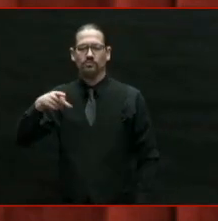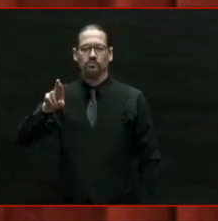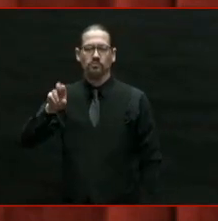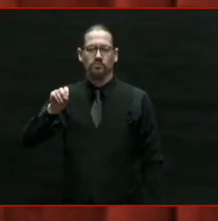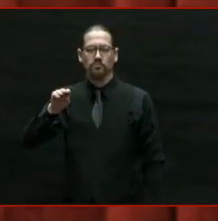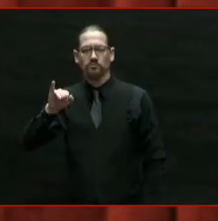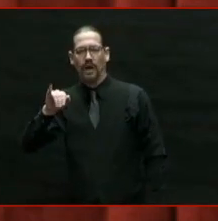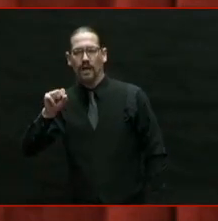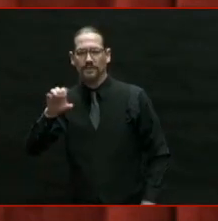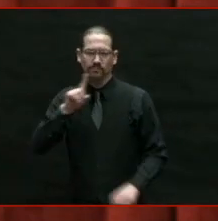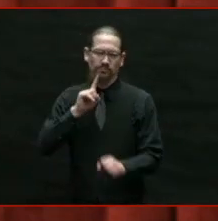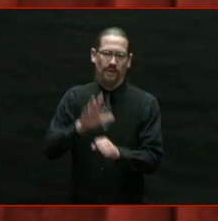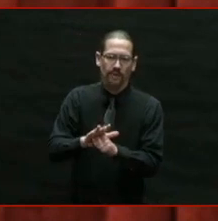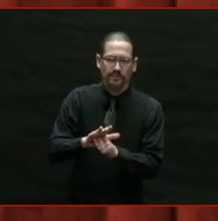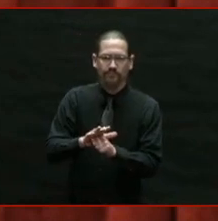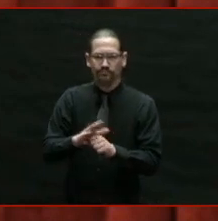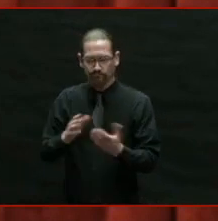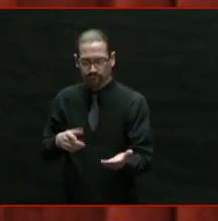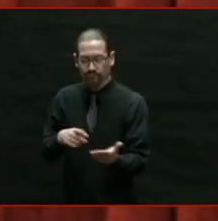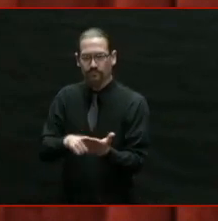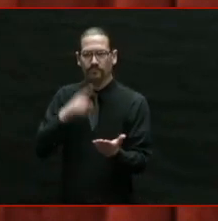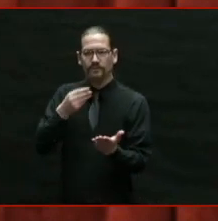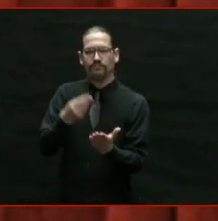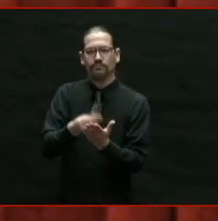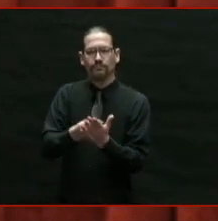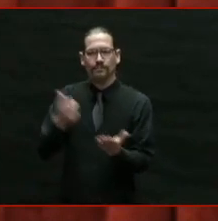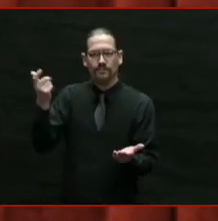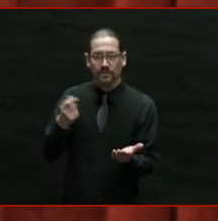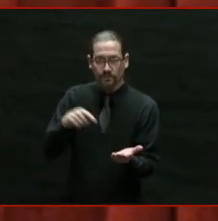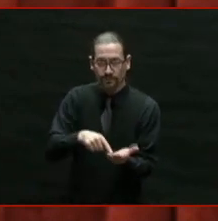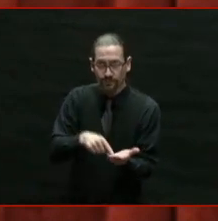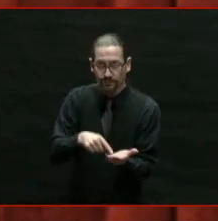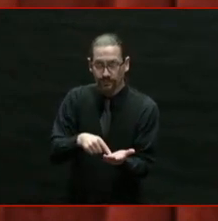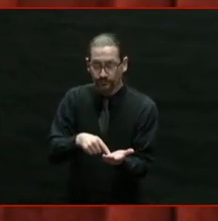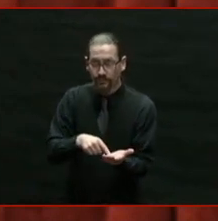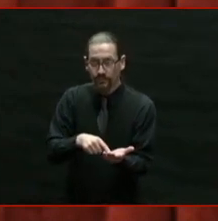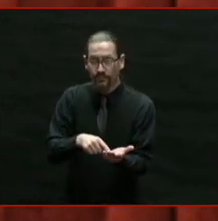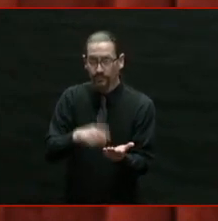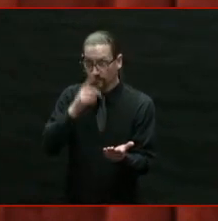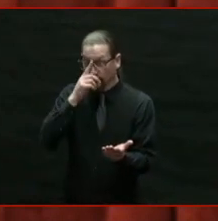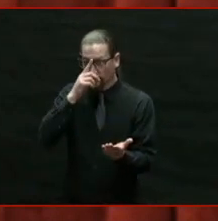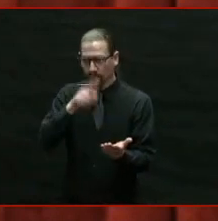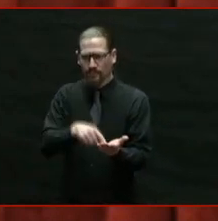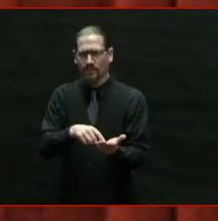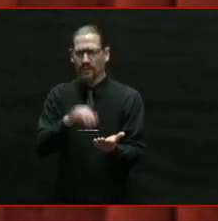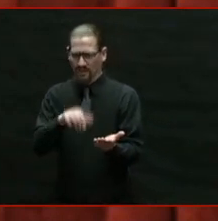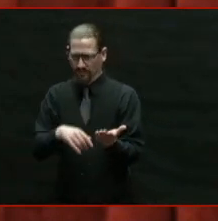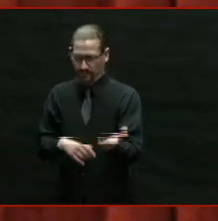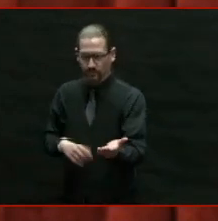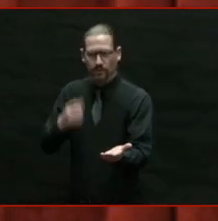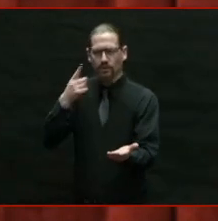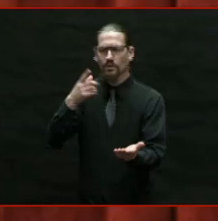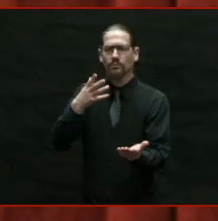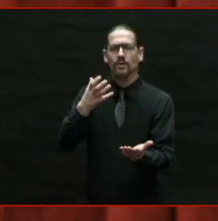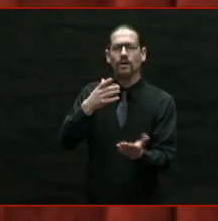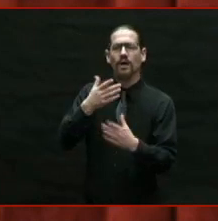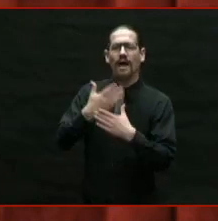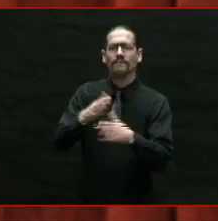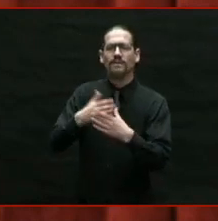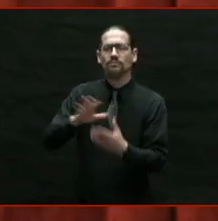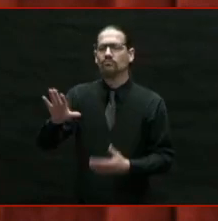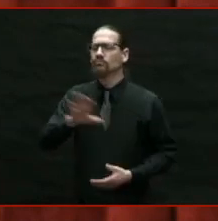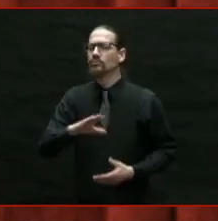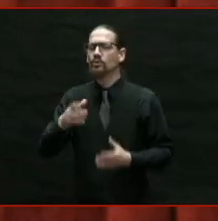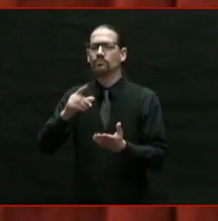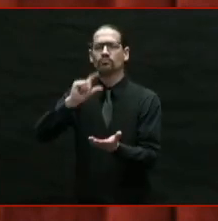the two-year graduation rate at CCRI has tripled